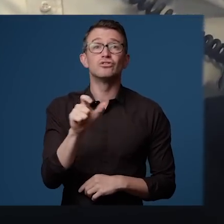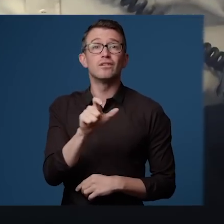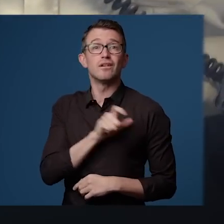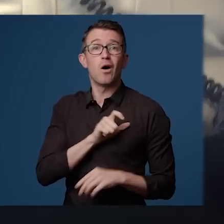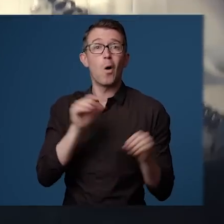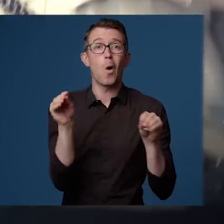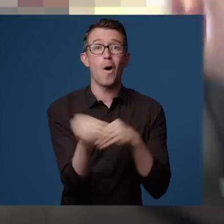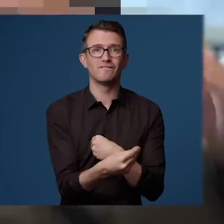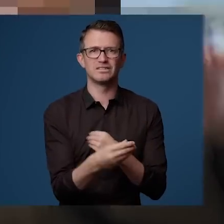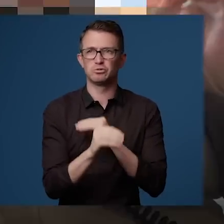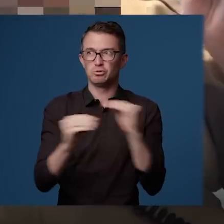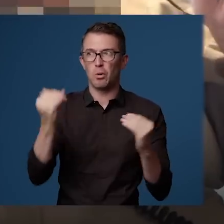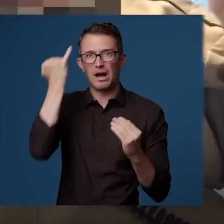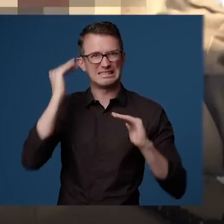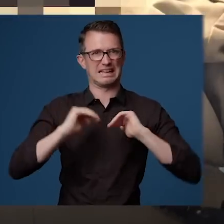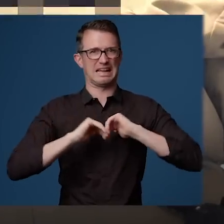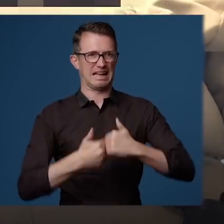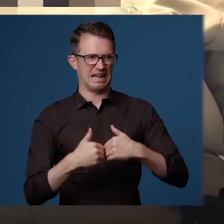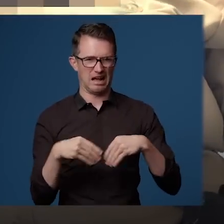ensure effective communication.